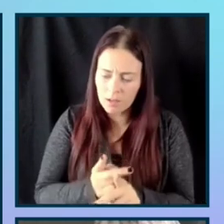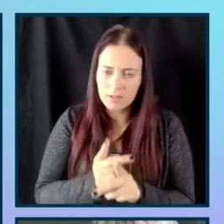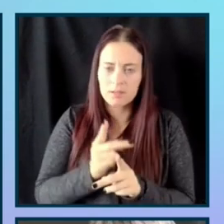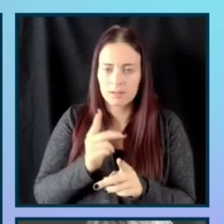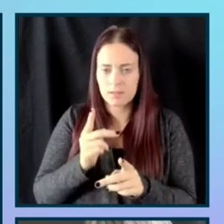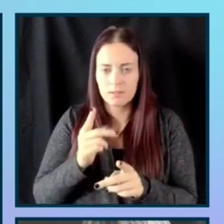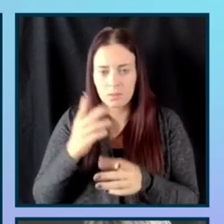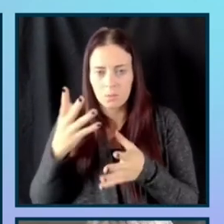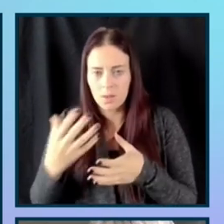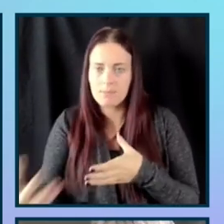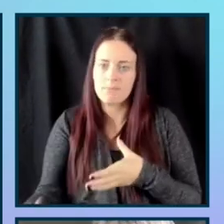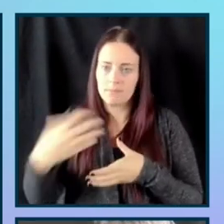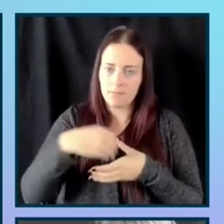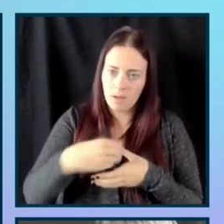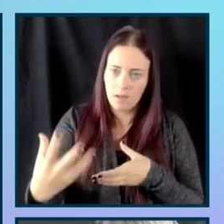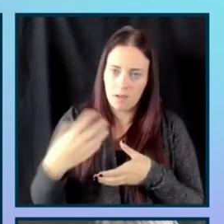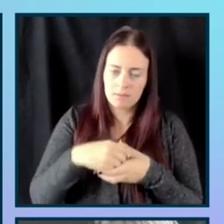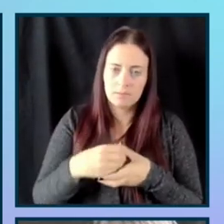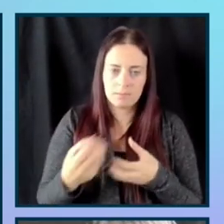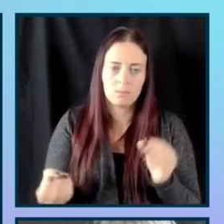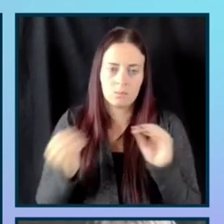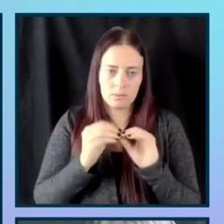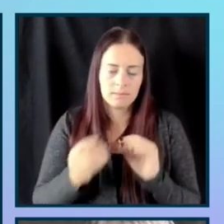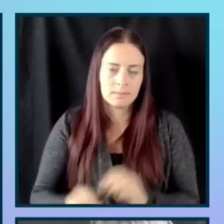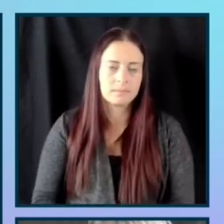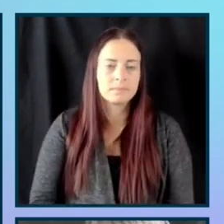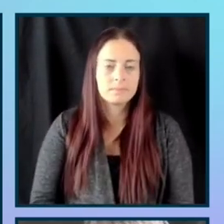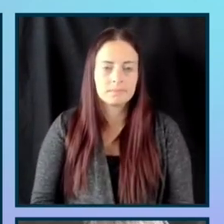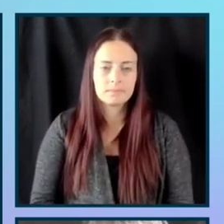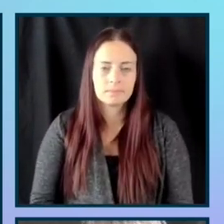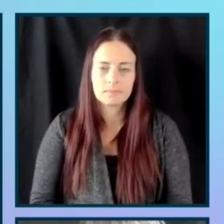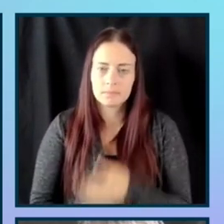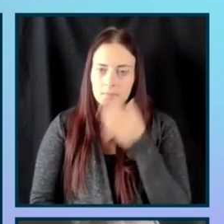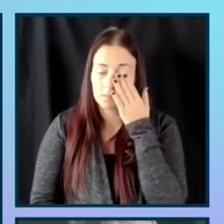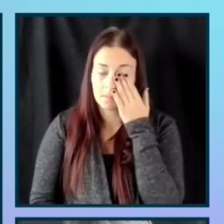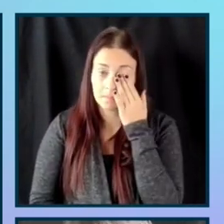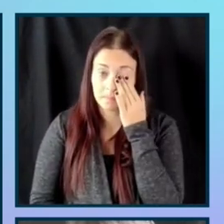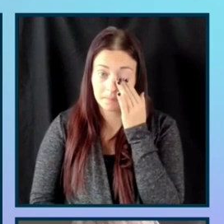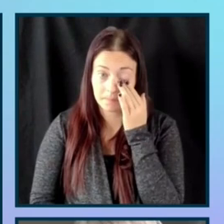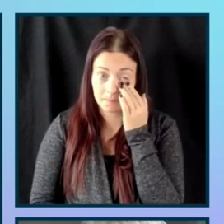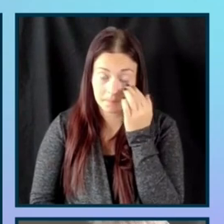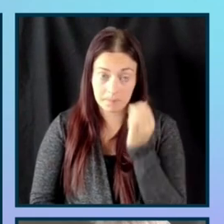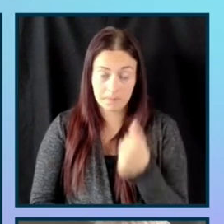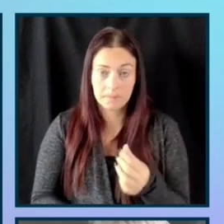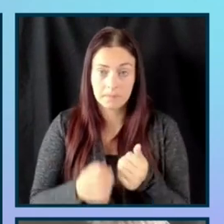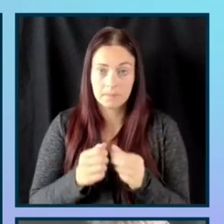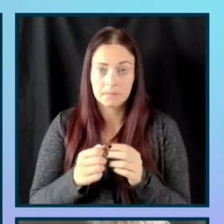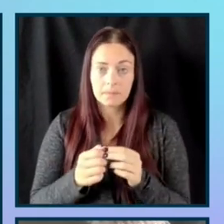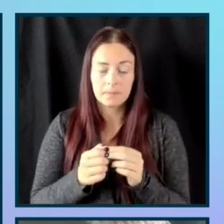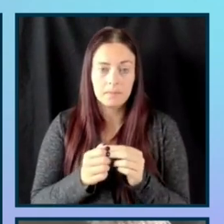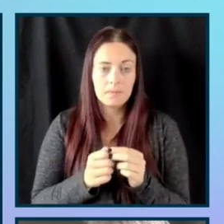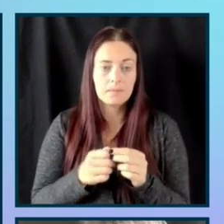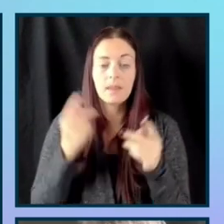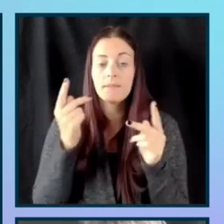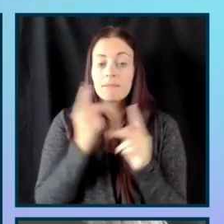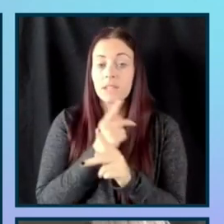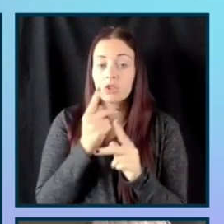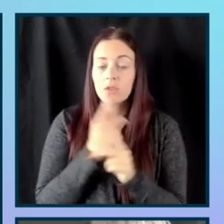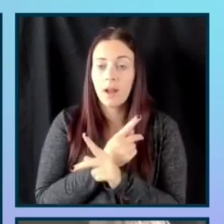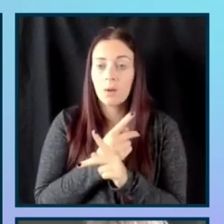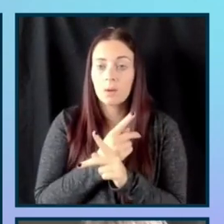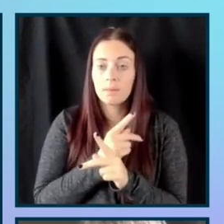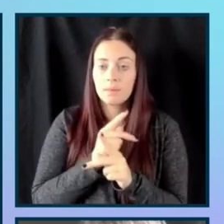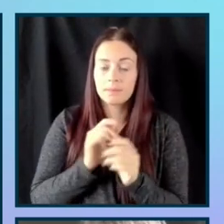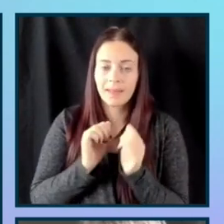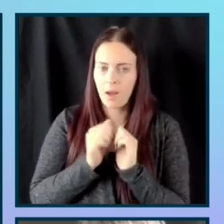and then figure out your cost, how your customers